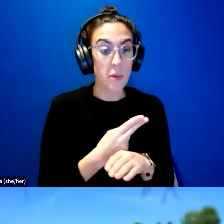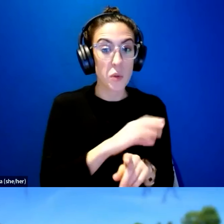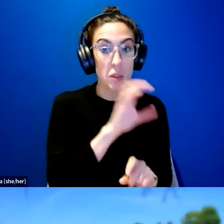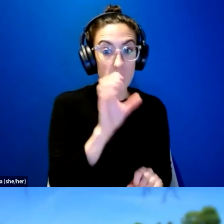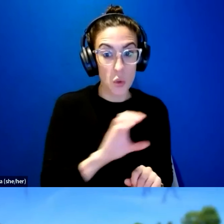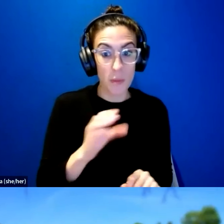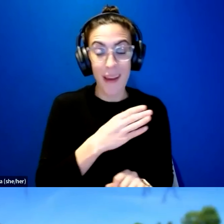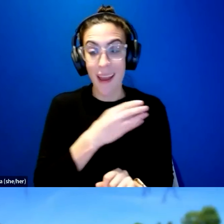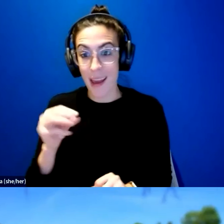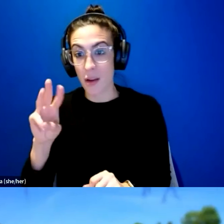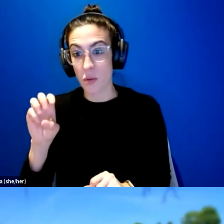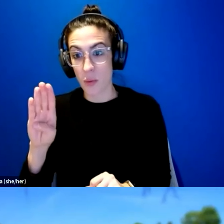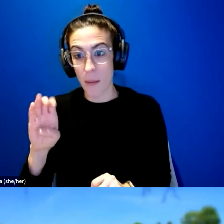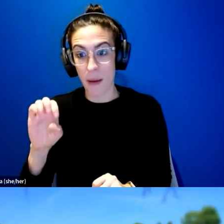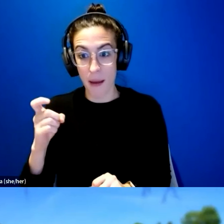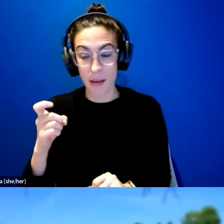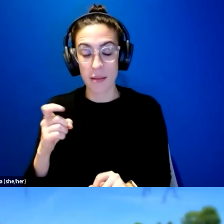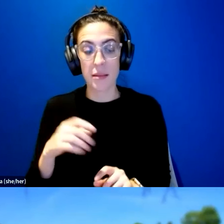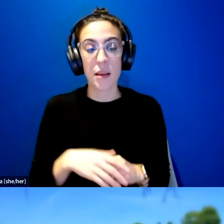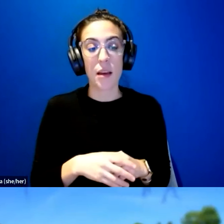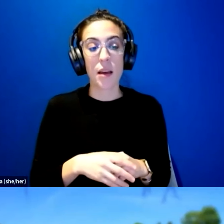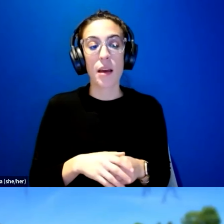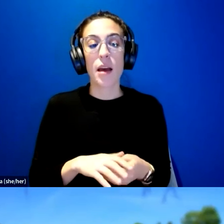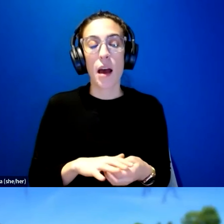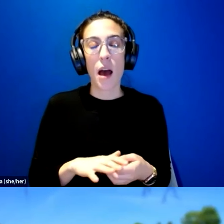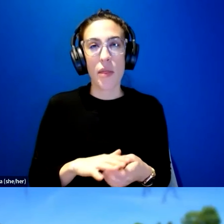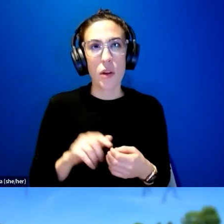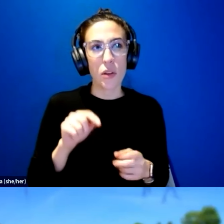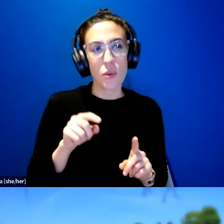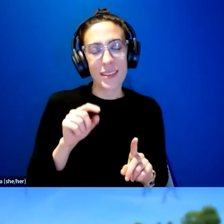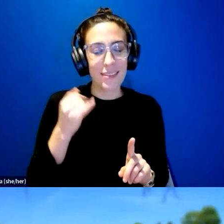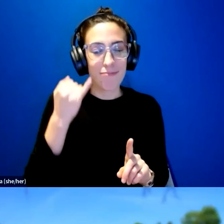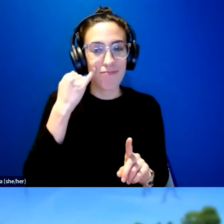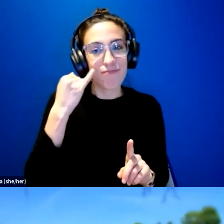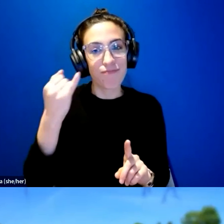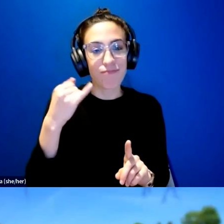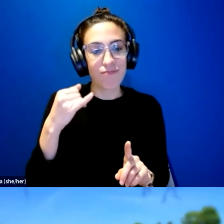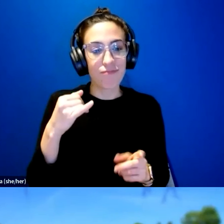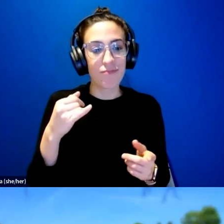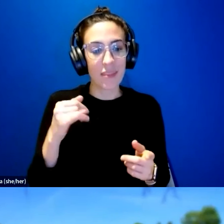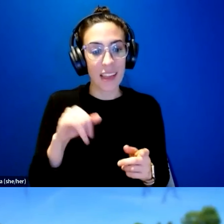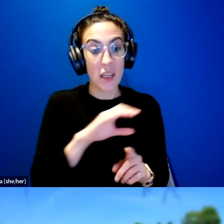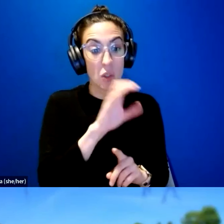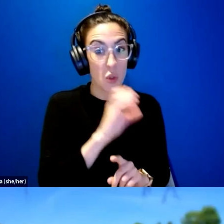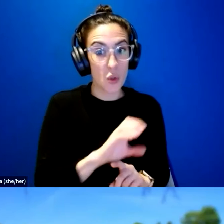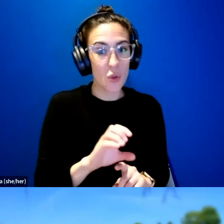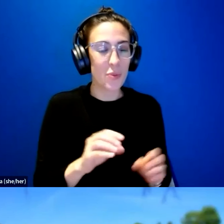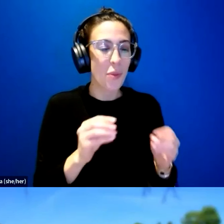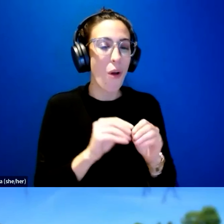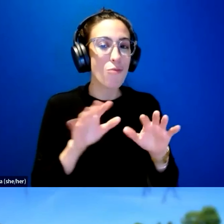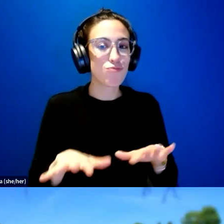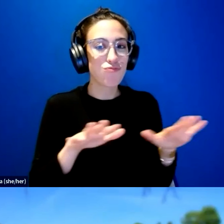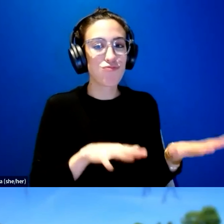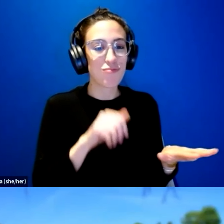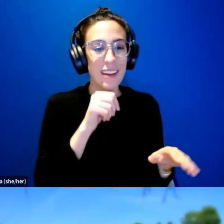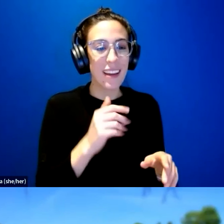Webex. And there was this conception among them that Zoom needs to be used for more informal calls and